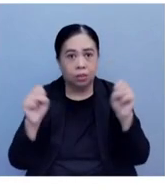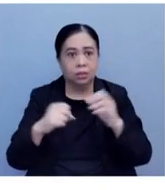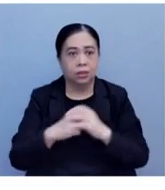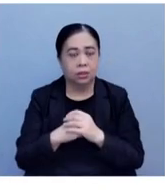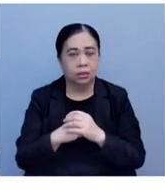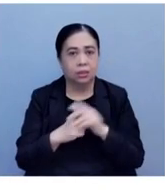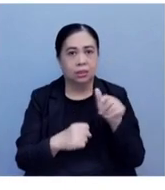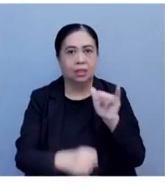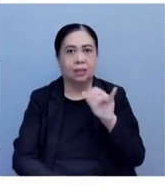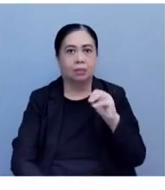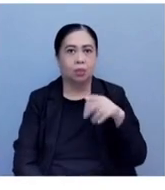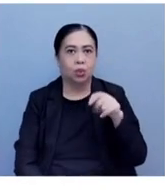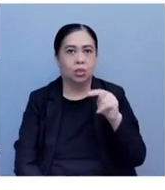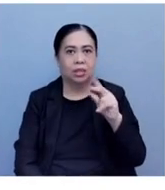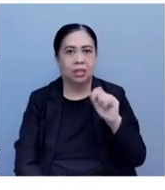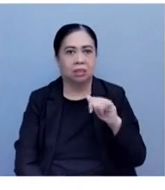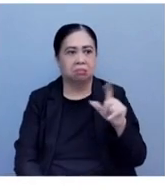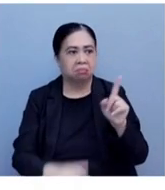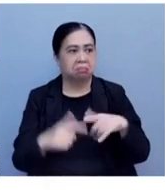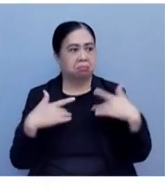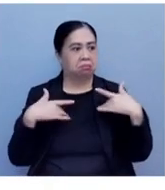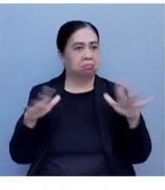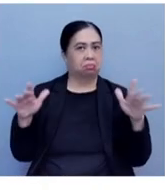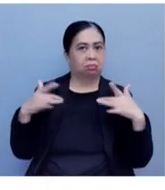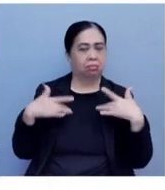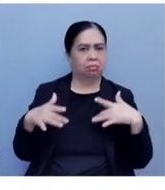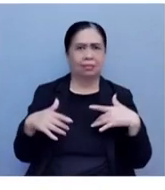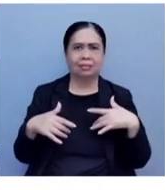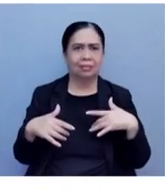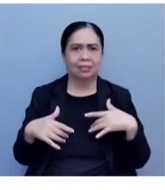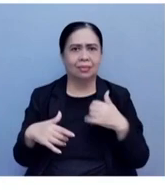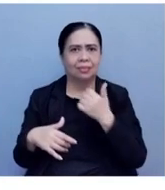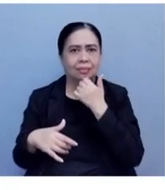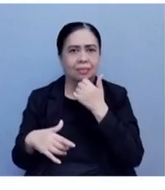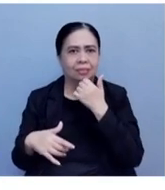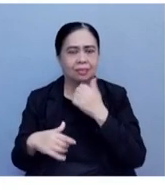And to my mind, they cannot get away with it.